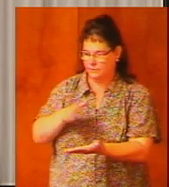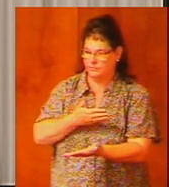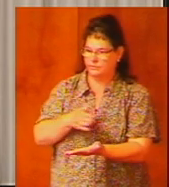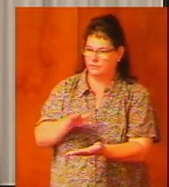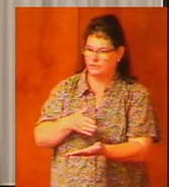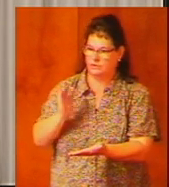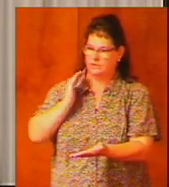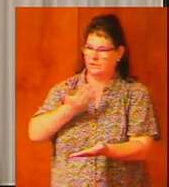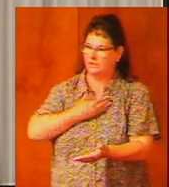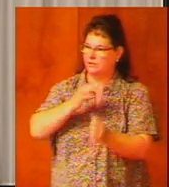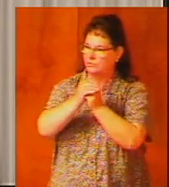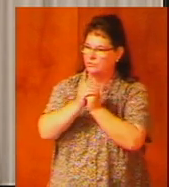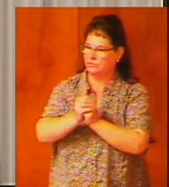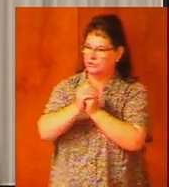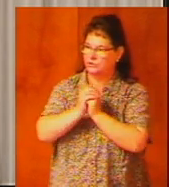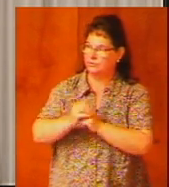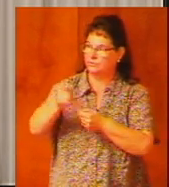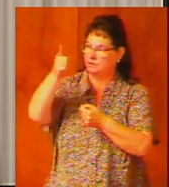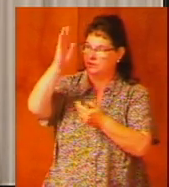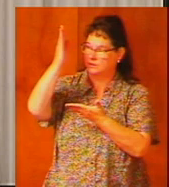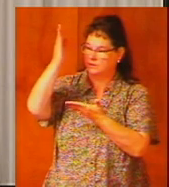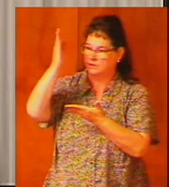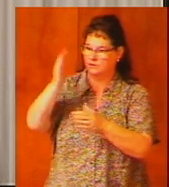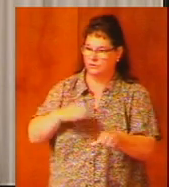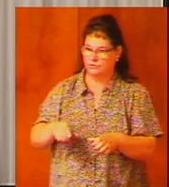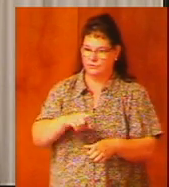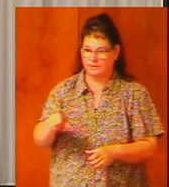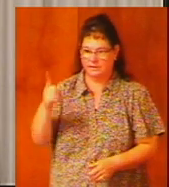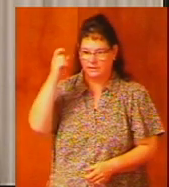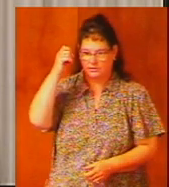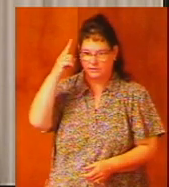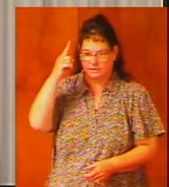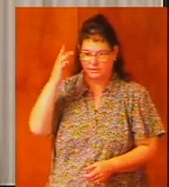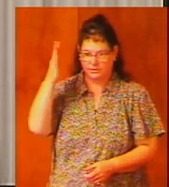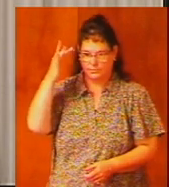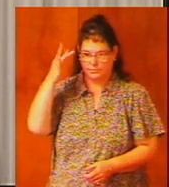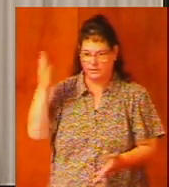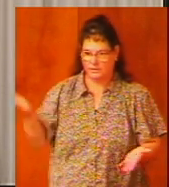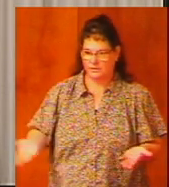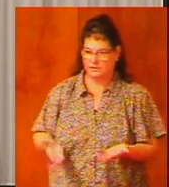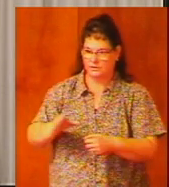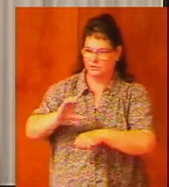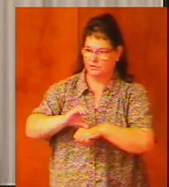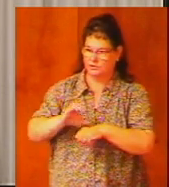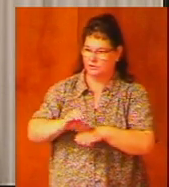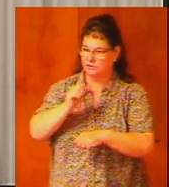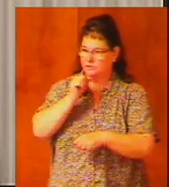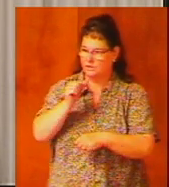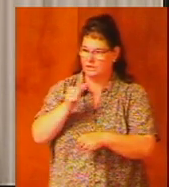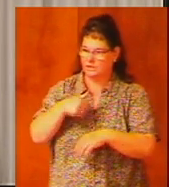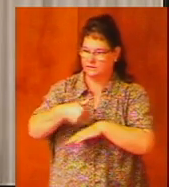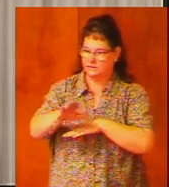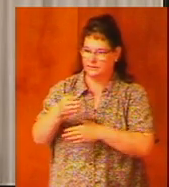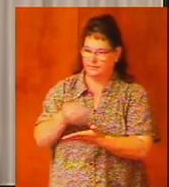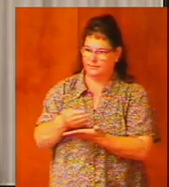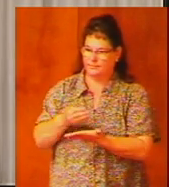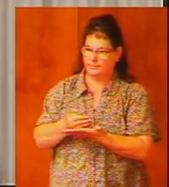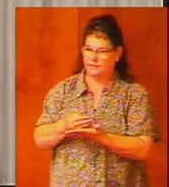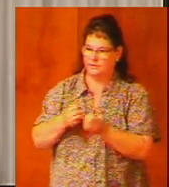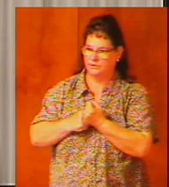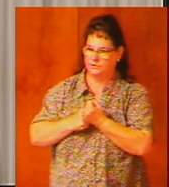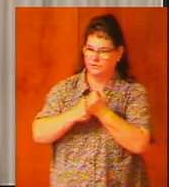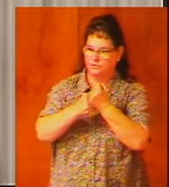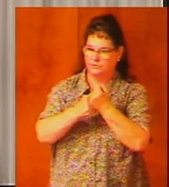in our worship to God do they understand why this church doesn't send money to